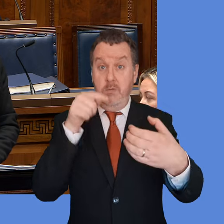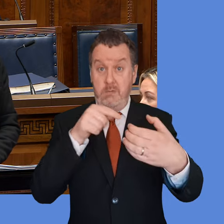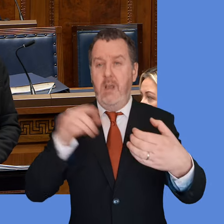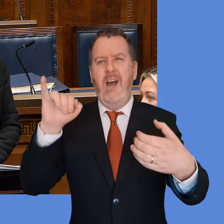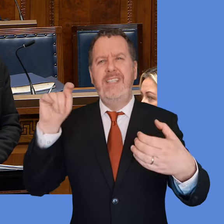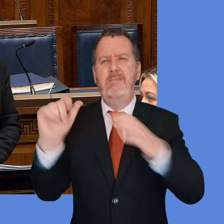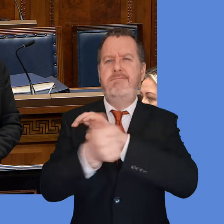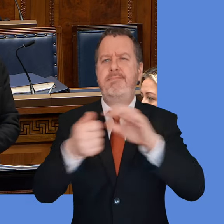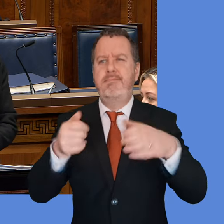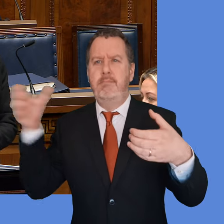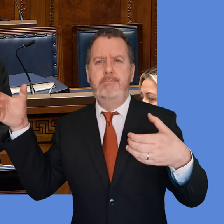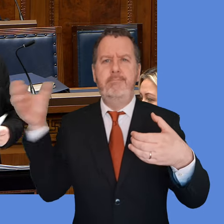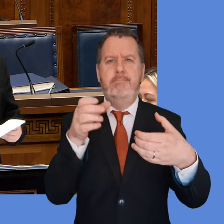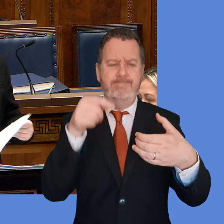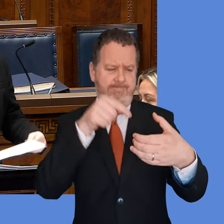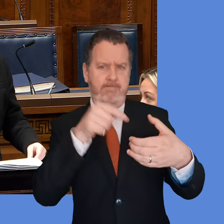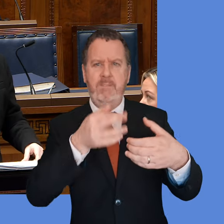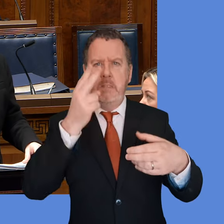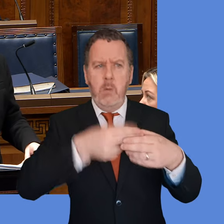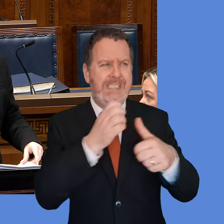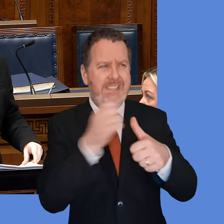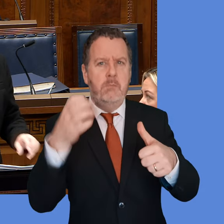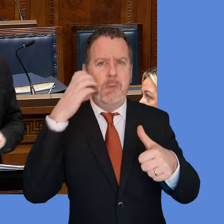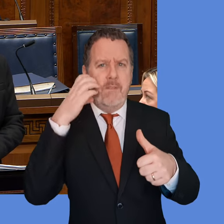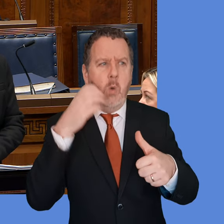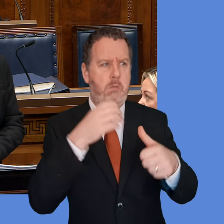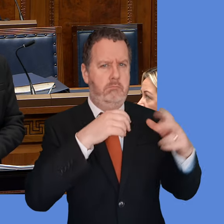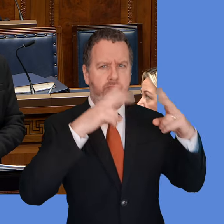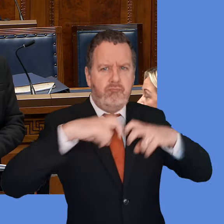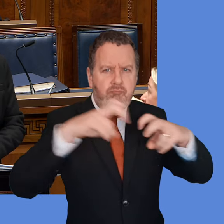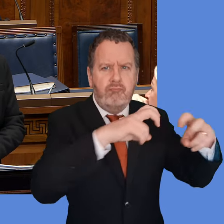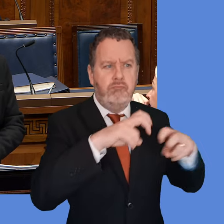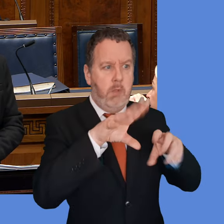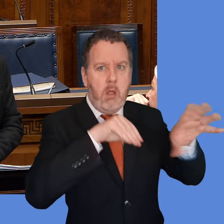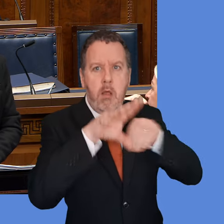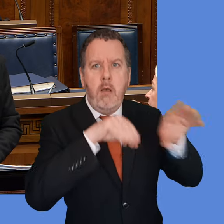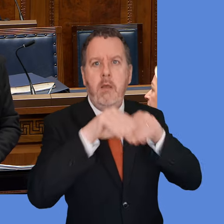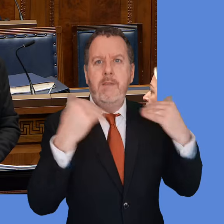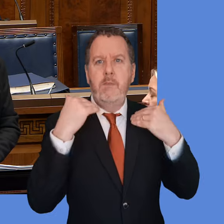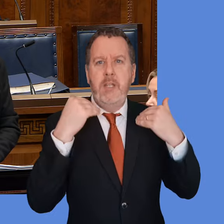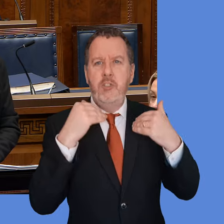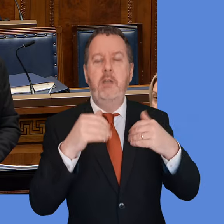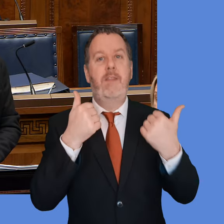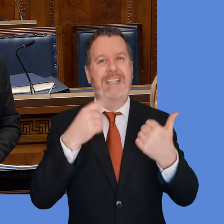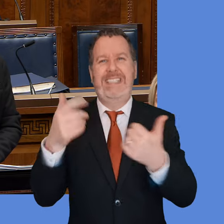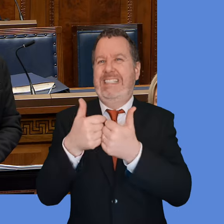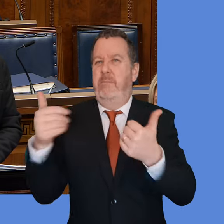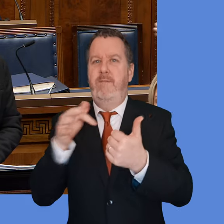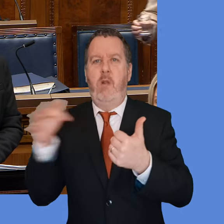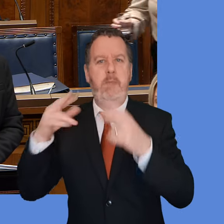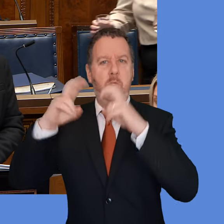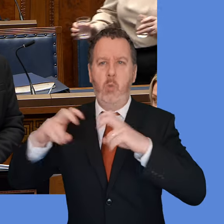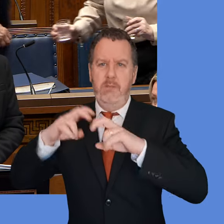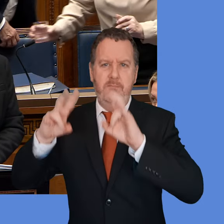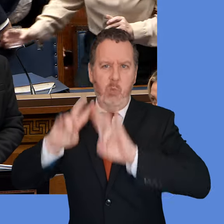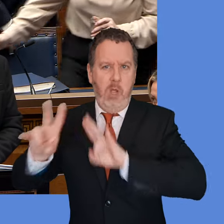specialist is required to determine the status of each device and retrieve information where possible, that will be undertaken as a separate exercise. On